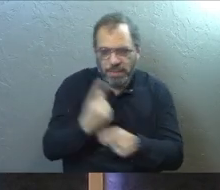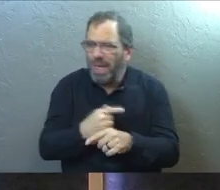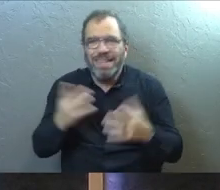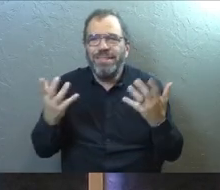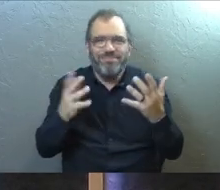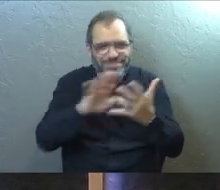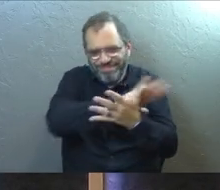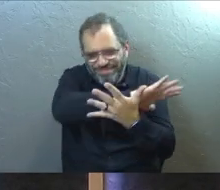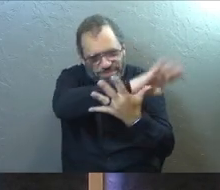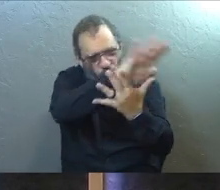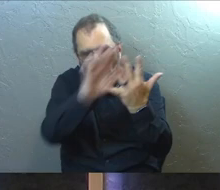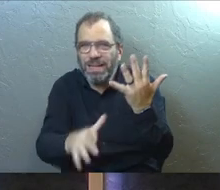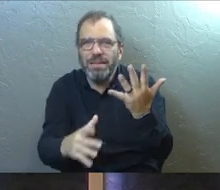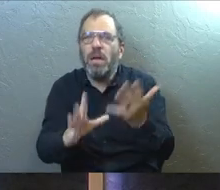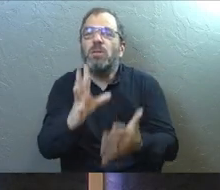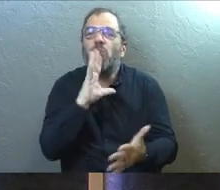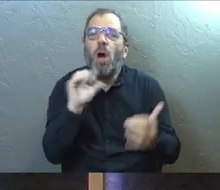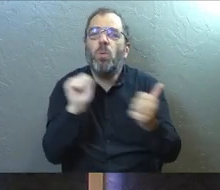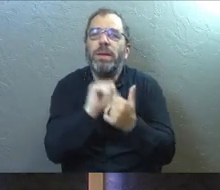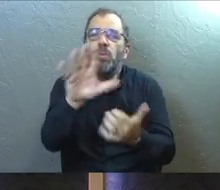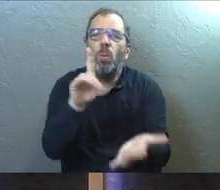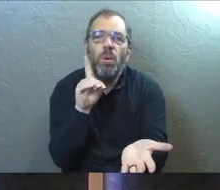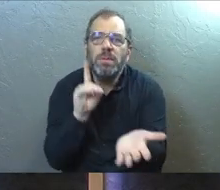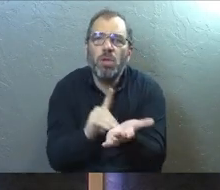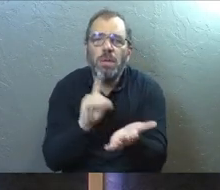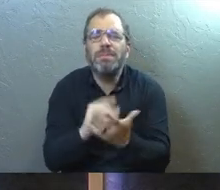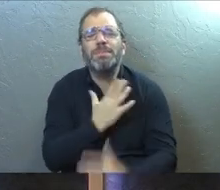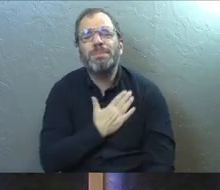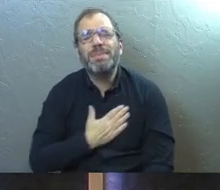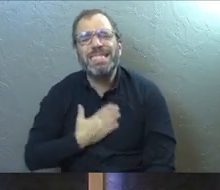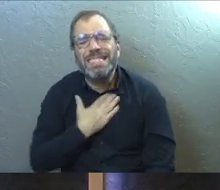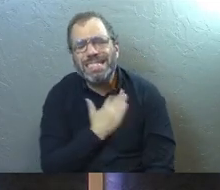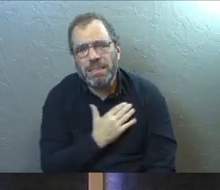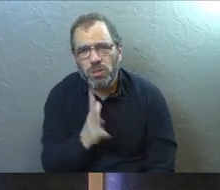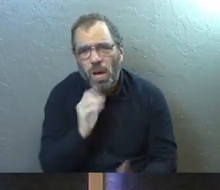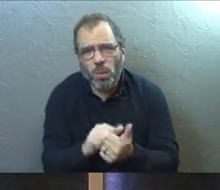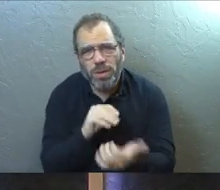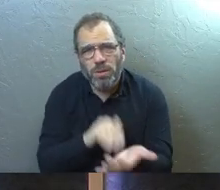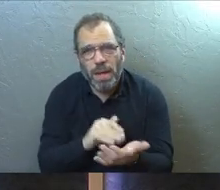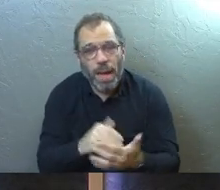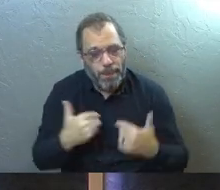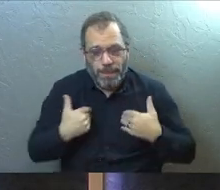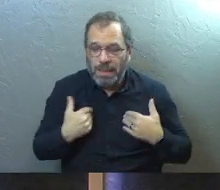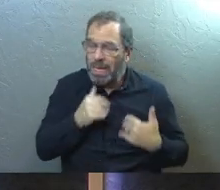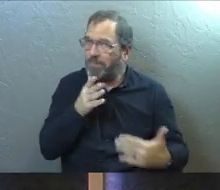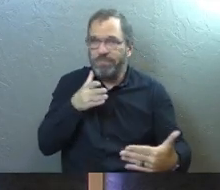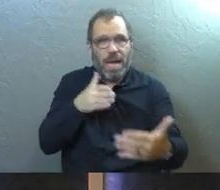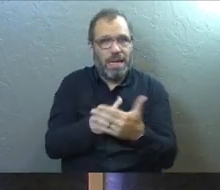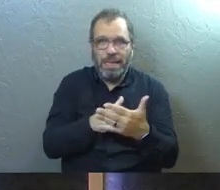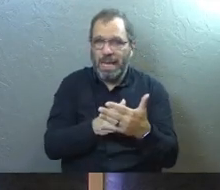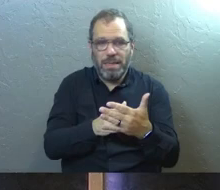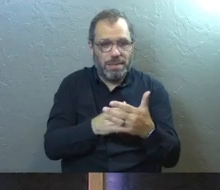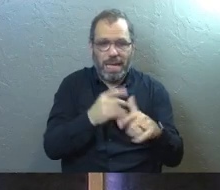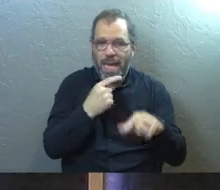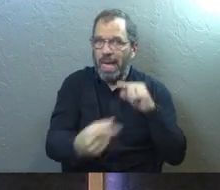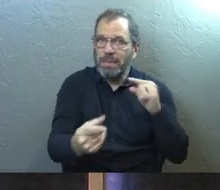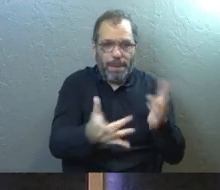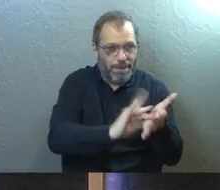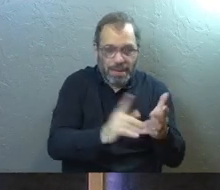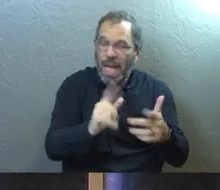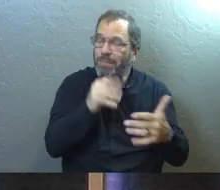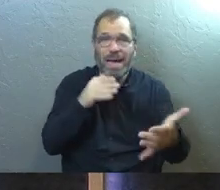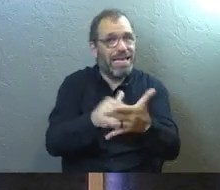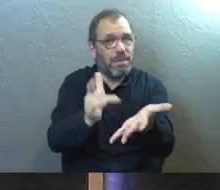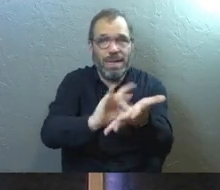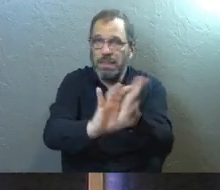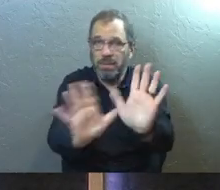Yes. There's all of that kind of stuff out there. Talk to your doctor, please. But I am not against antidepressants. I'm not against